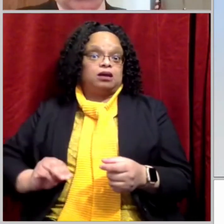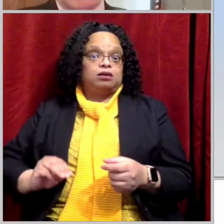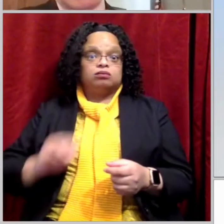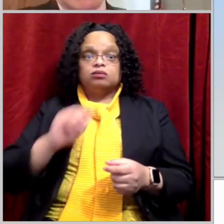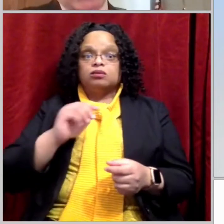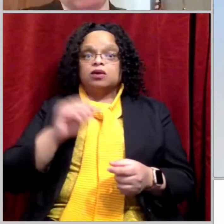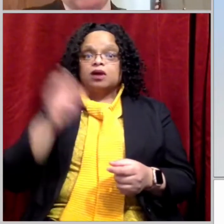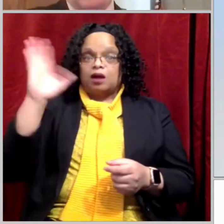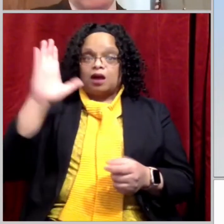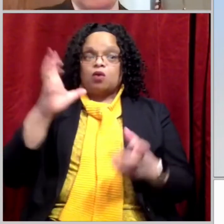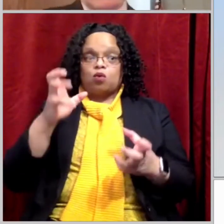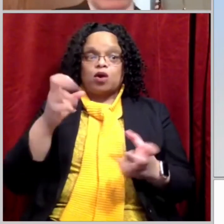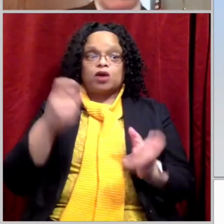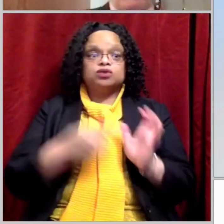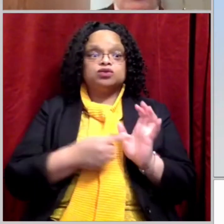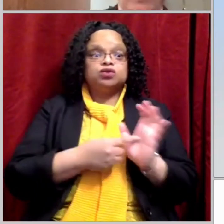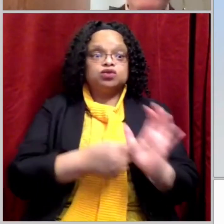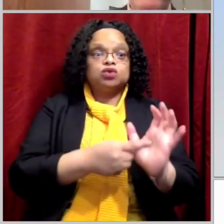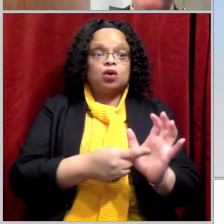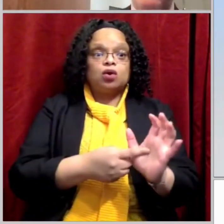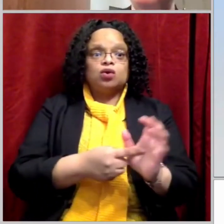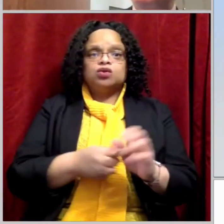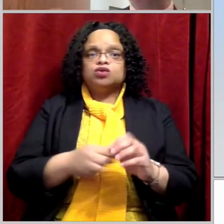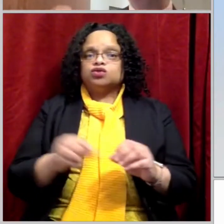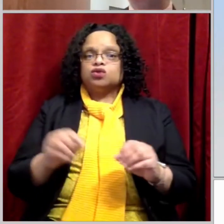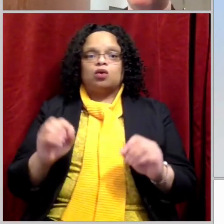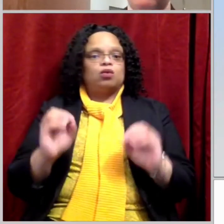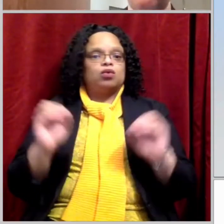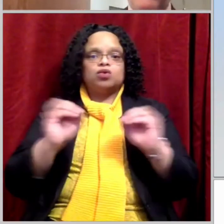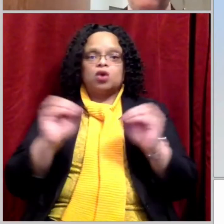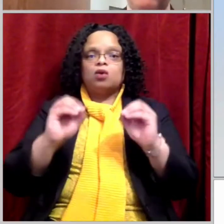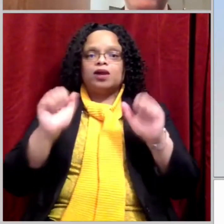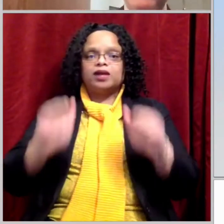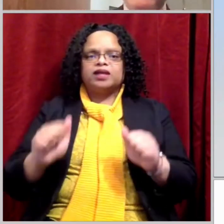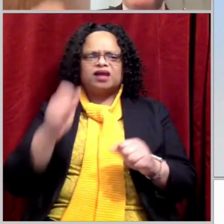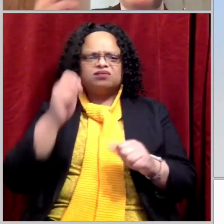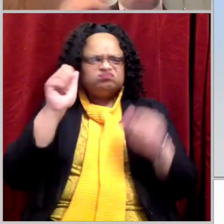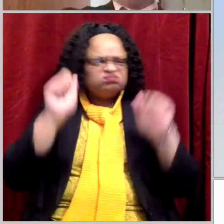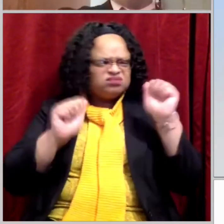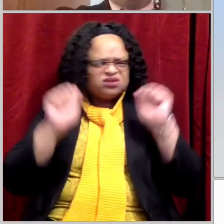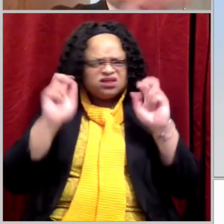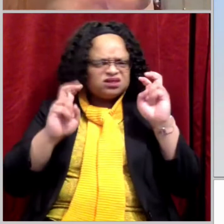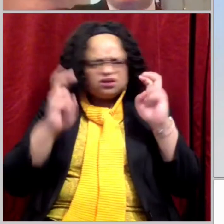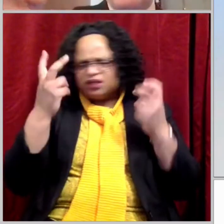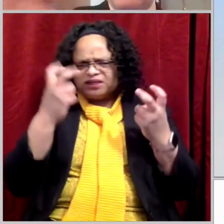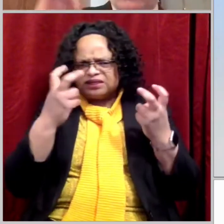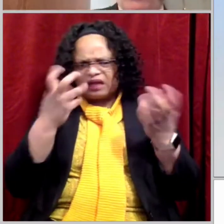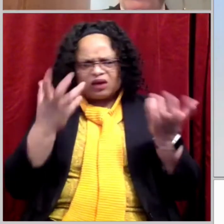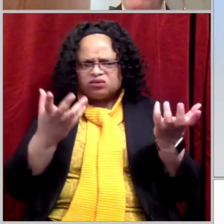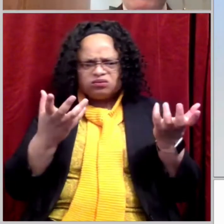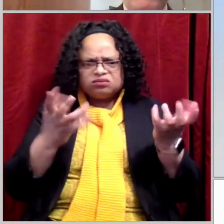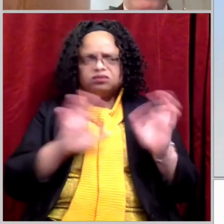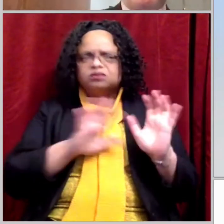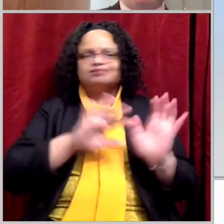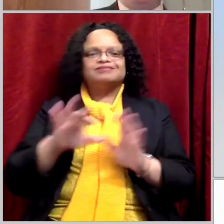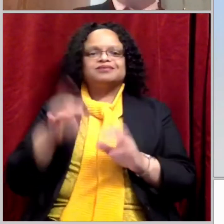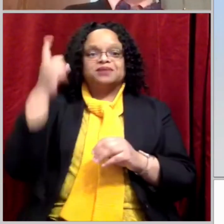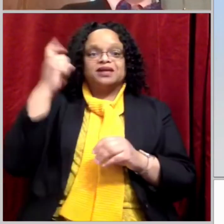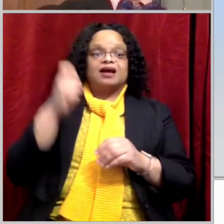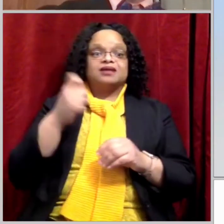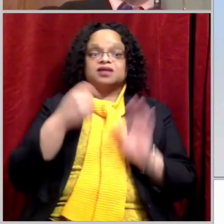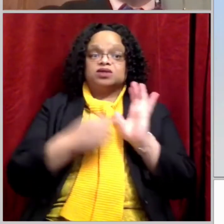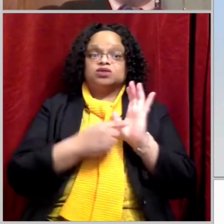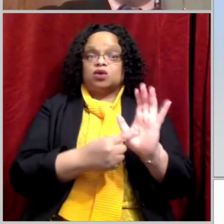would doubt. God wanted the beginning of Jesus' ministry to be clear to all who were there,